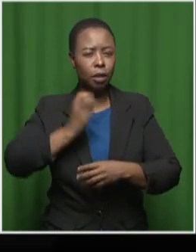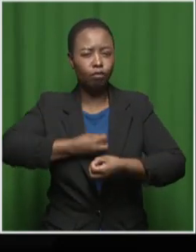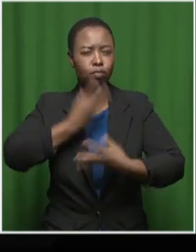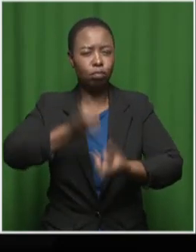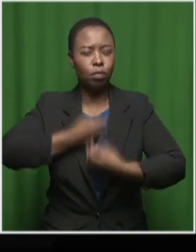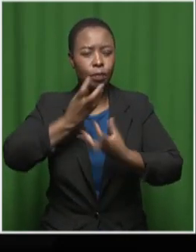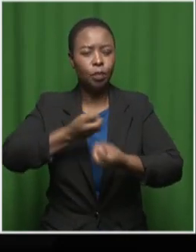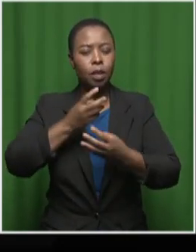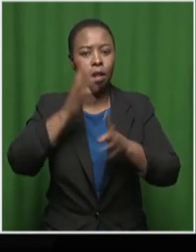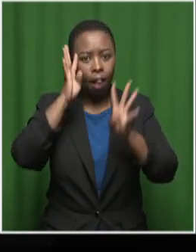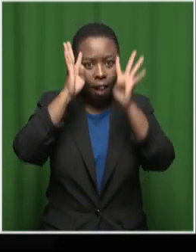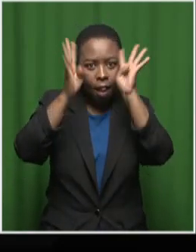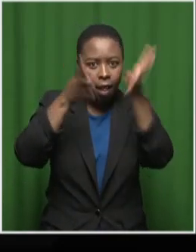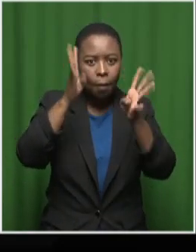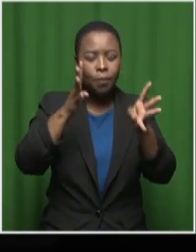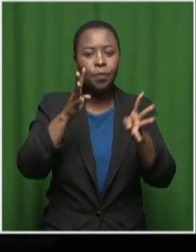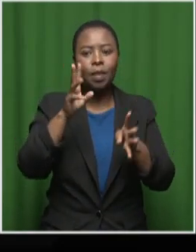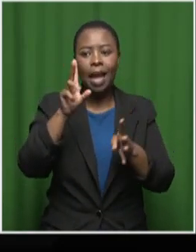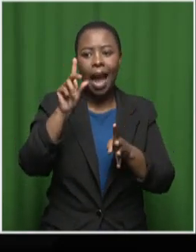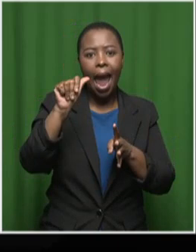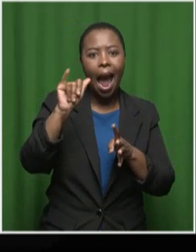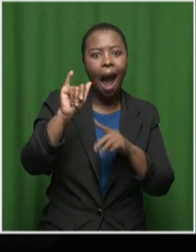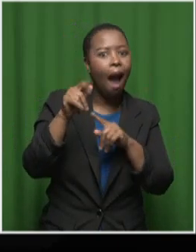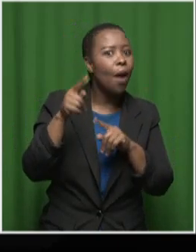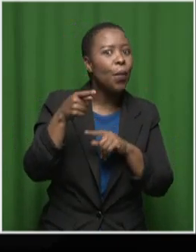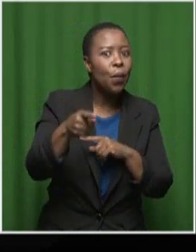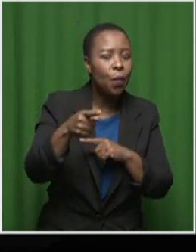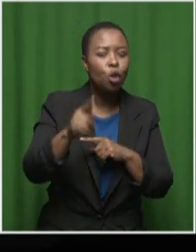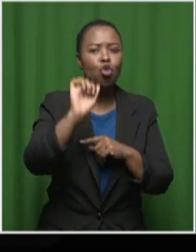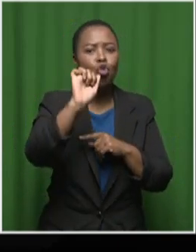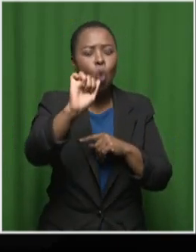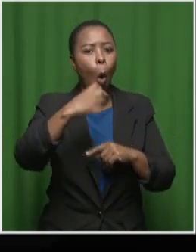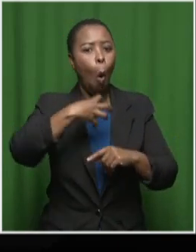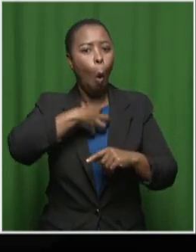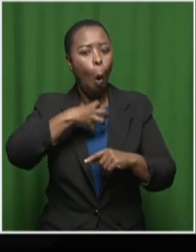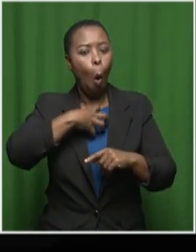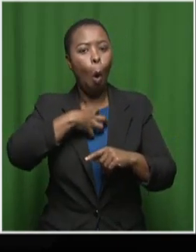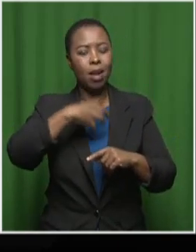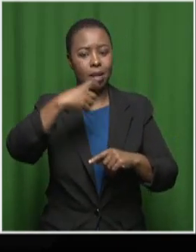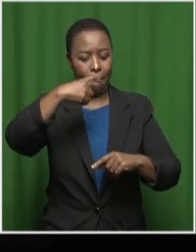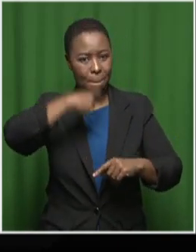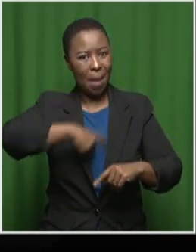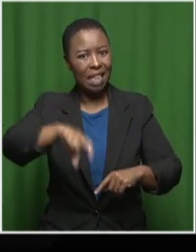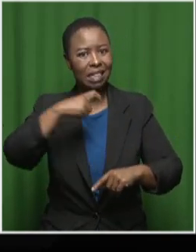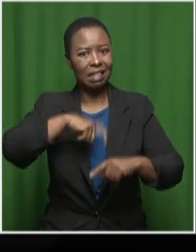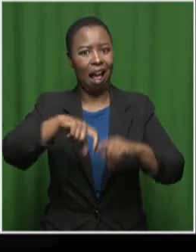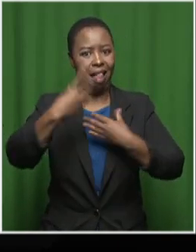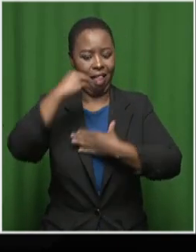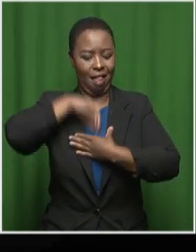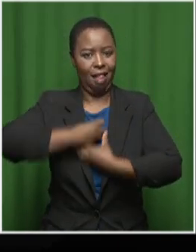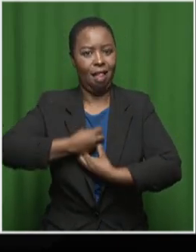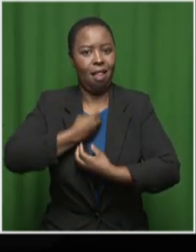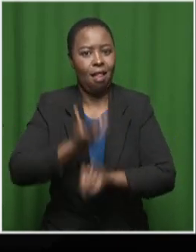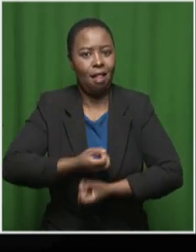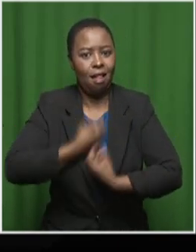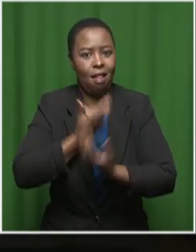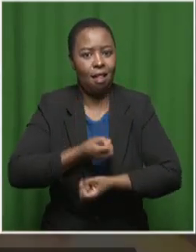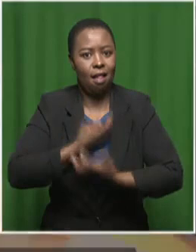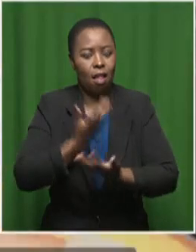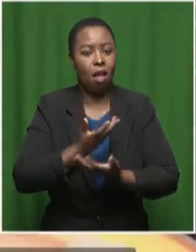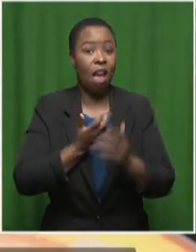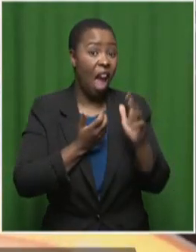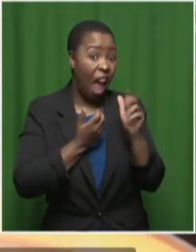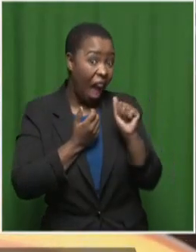AI, in discovering AI. So your experiences and your personal insights are things that AI